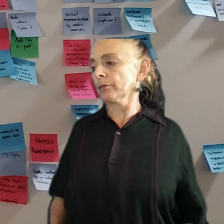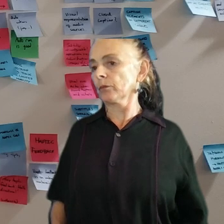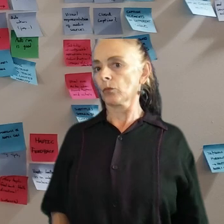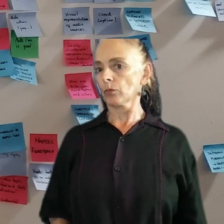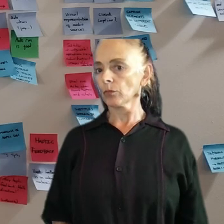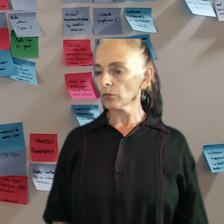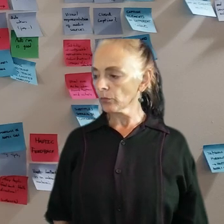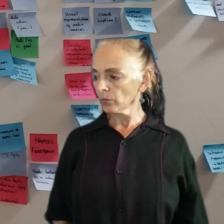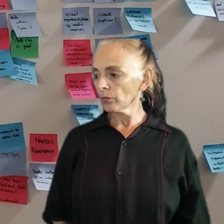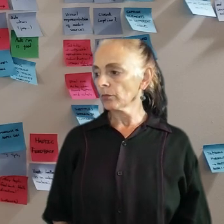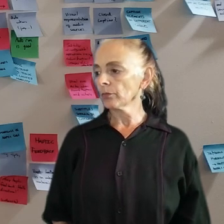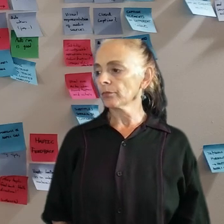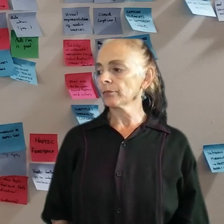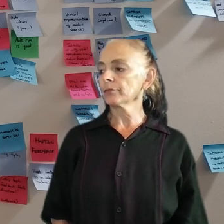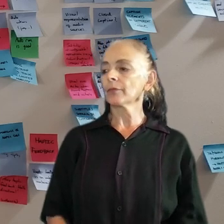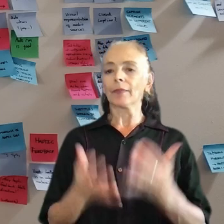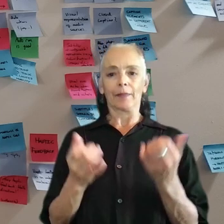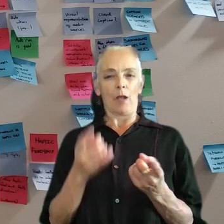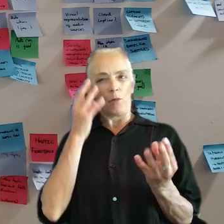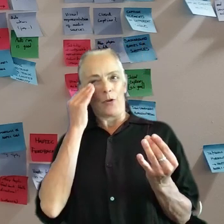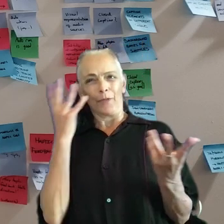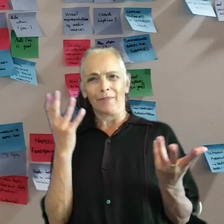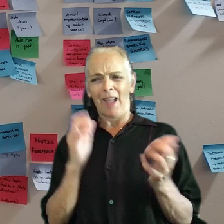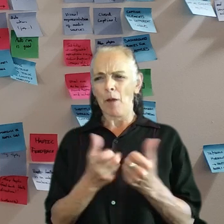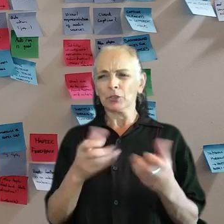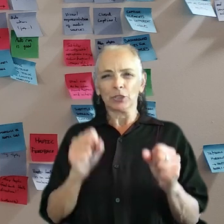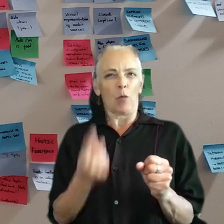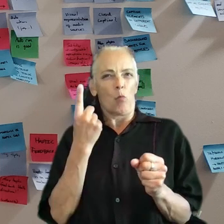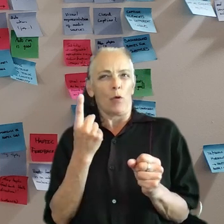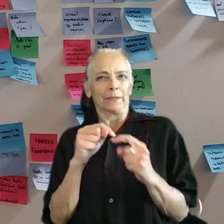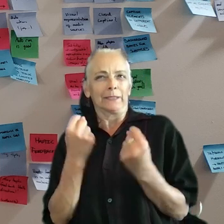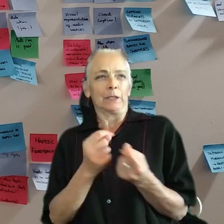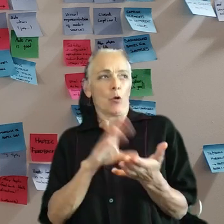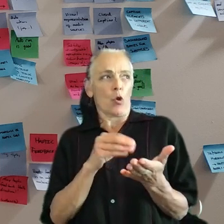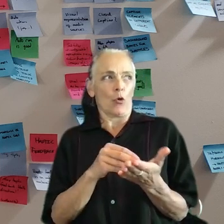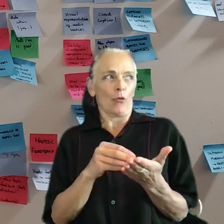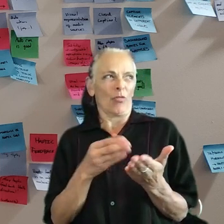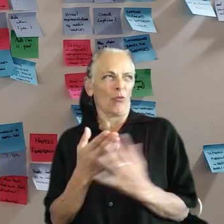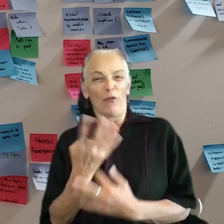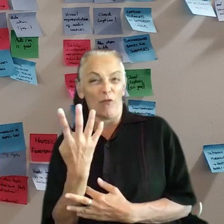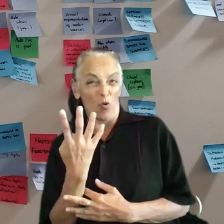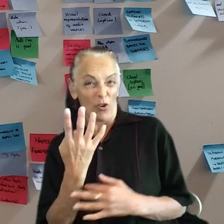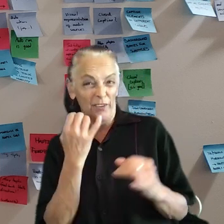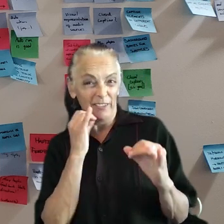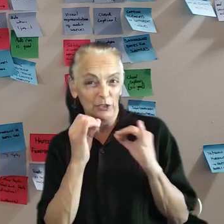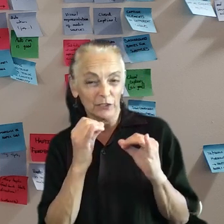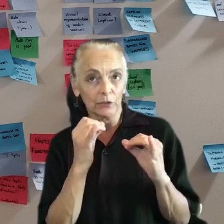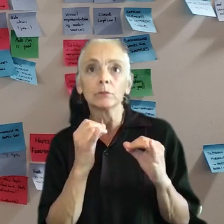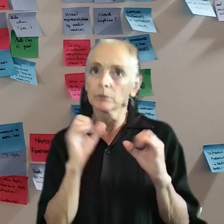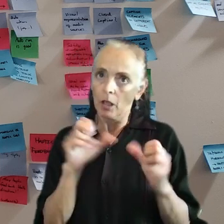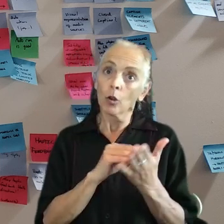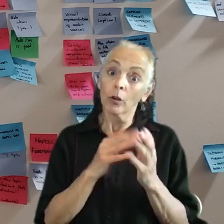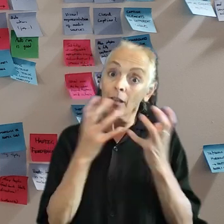You might be wondering how much a single team can learn and ideate from just four interviews. It's a lot! Here's an example